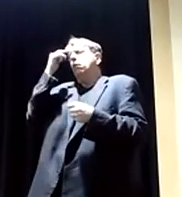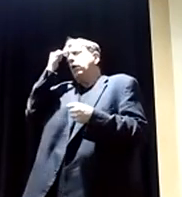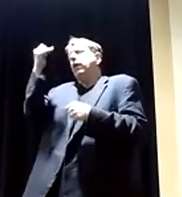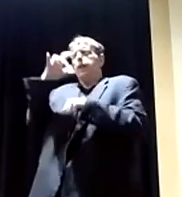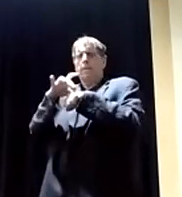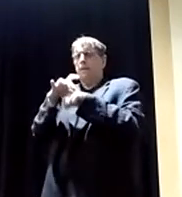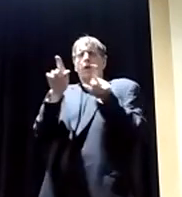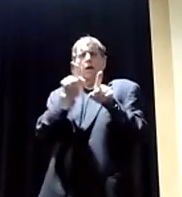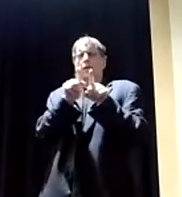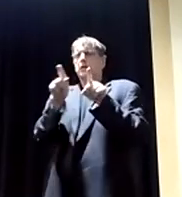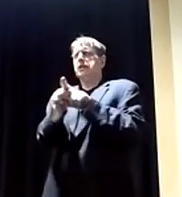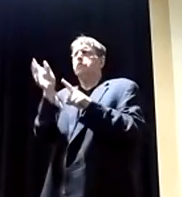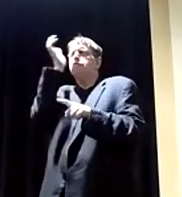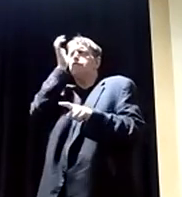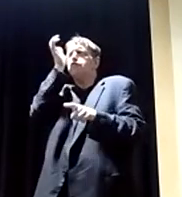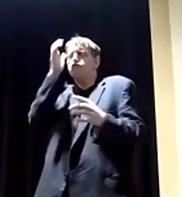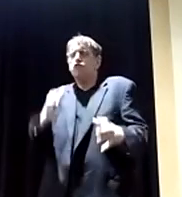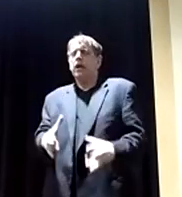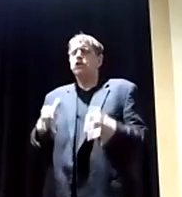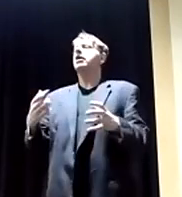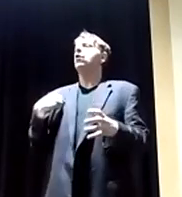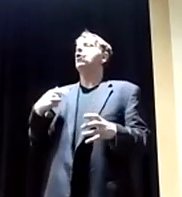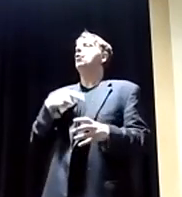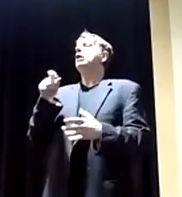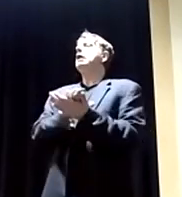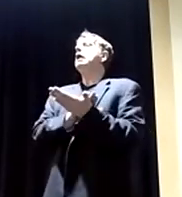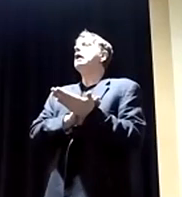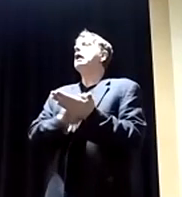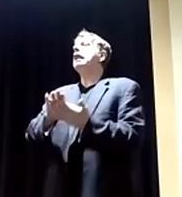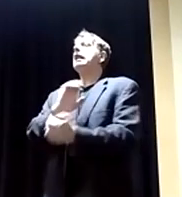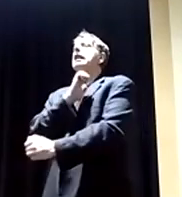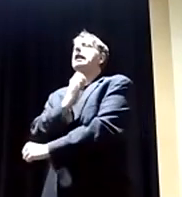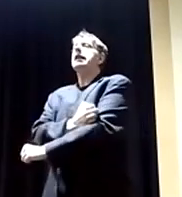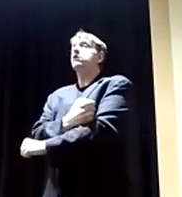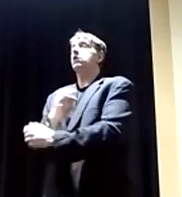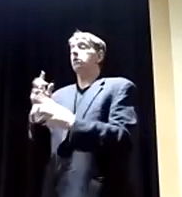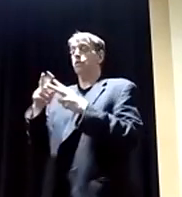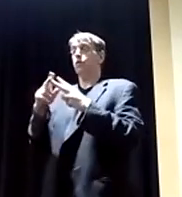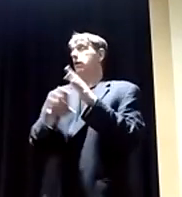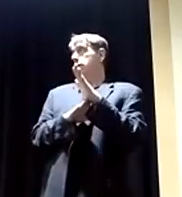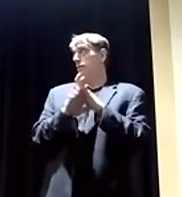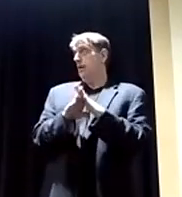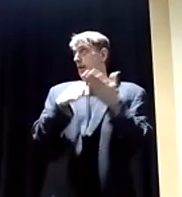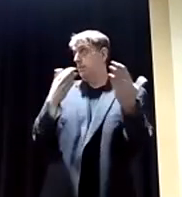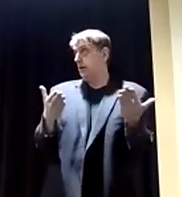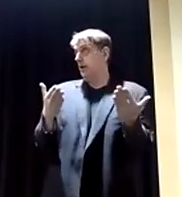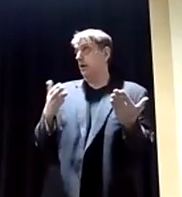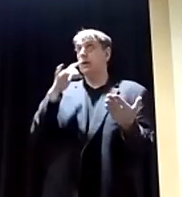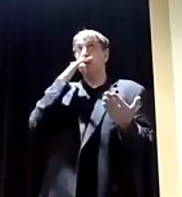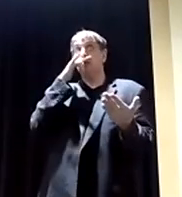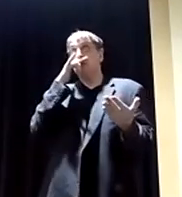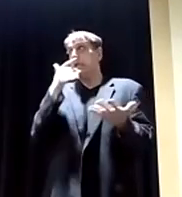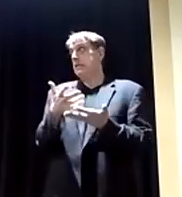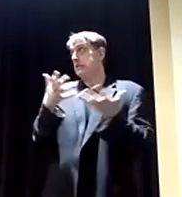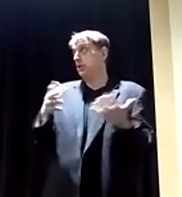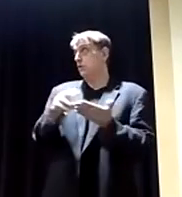renewable energy, clean energy is the wave of the future. Either we develop it here, the kids from the University of Pitt come up with the